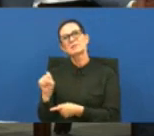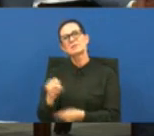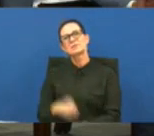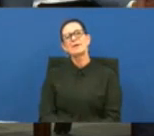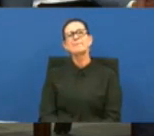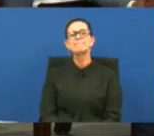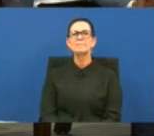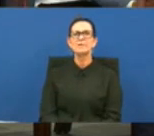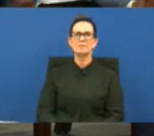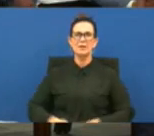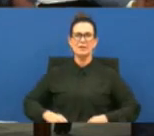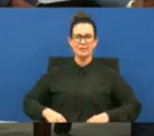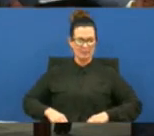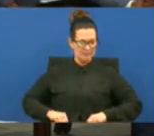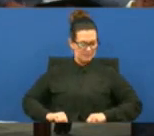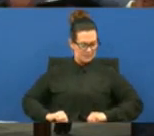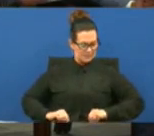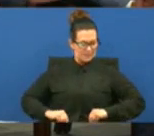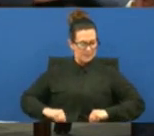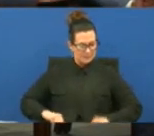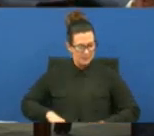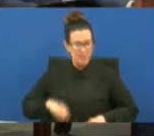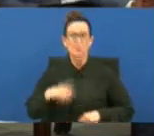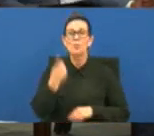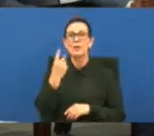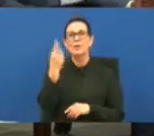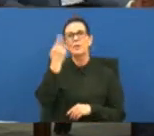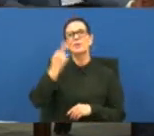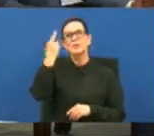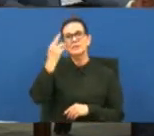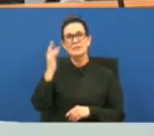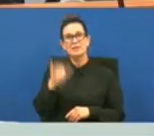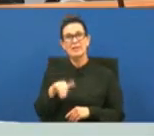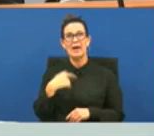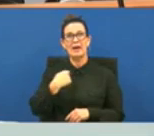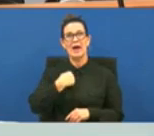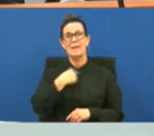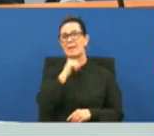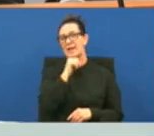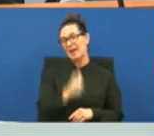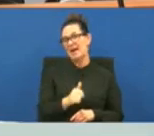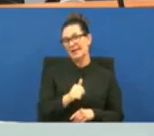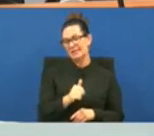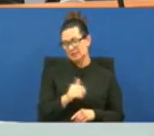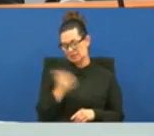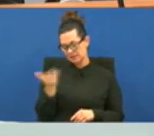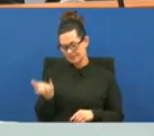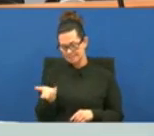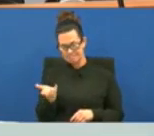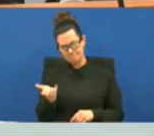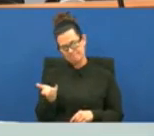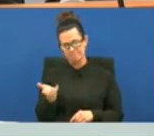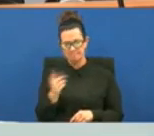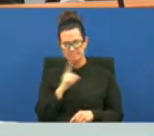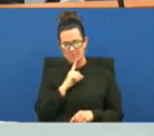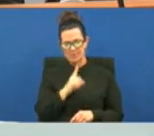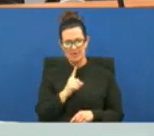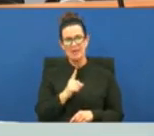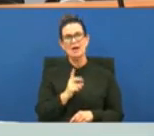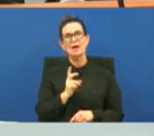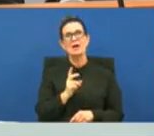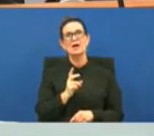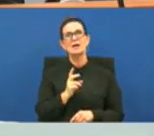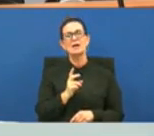so um the reason one of the reasons that i'm not um particularly hard on